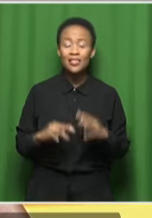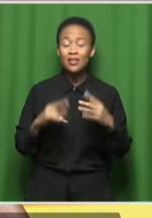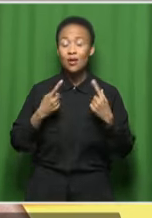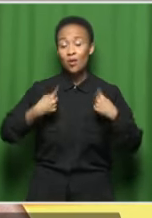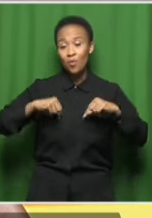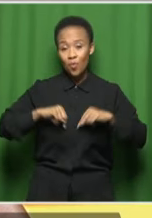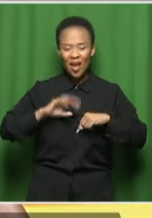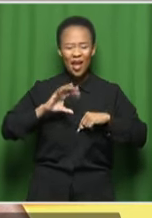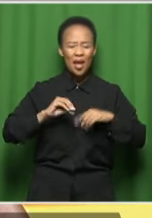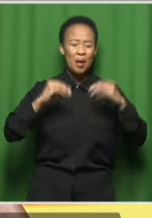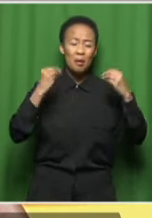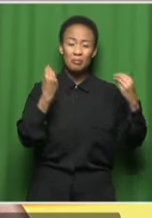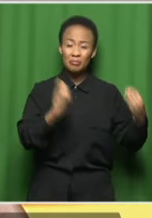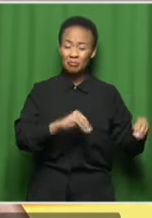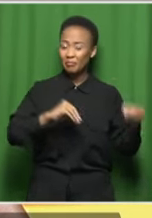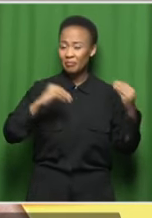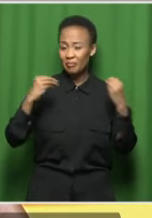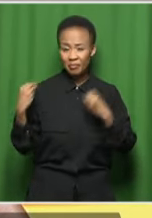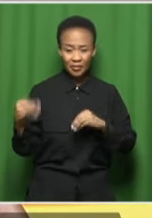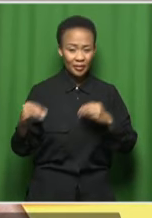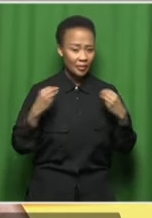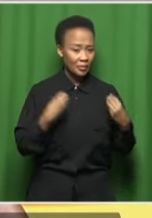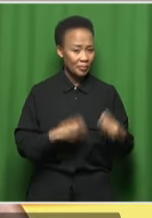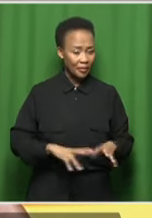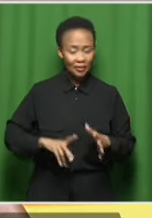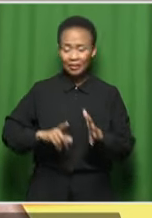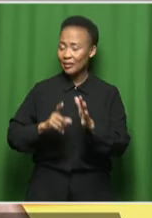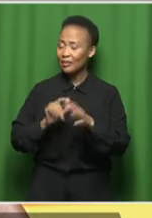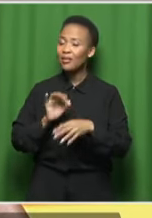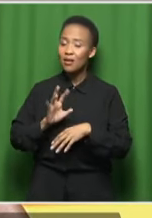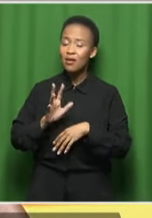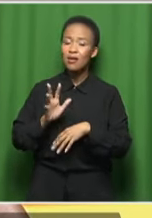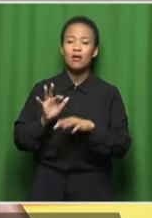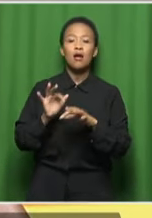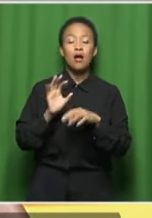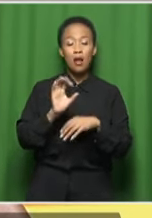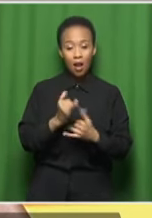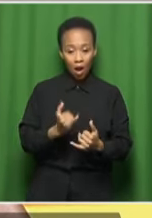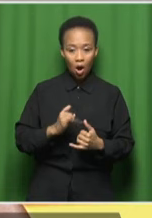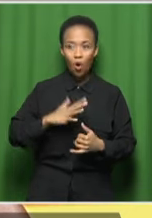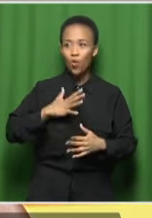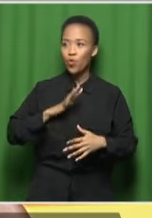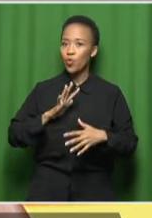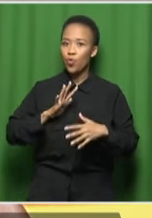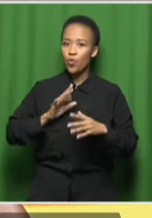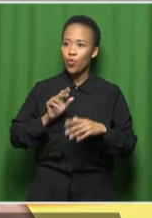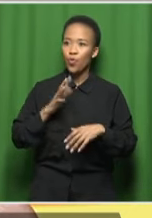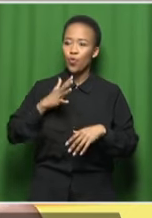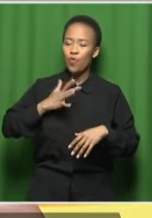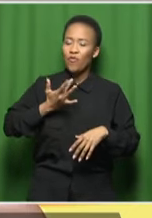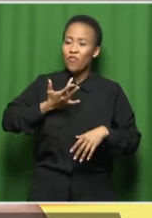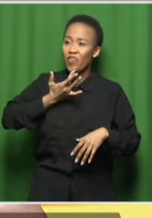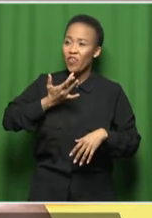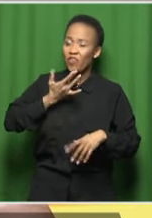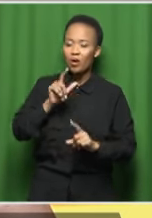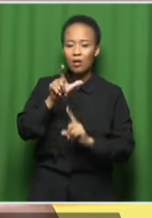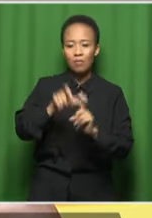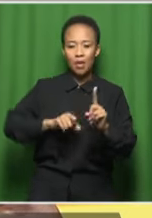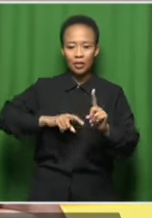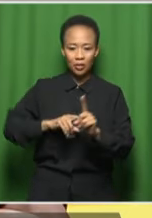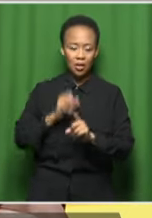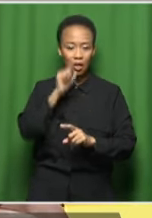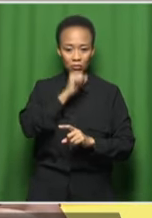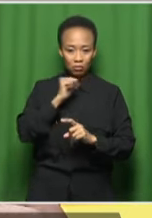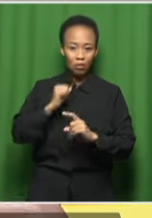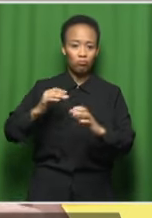lives, taking a moment to listen to your favorite jazz artist can almost make you present in the